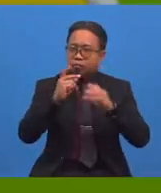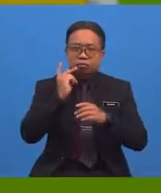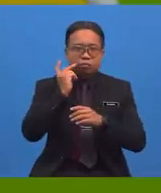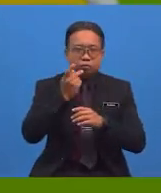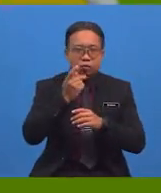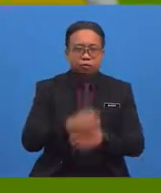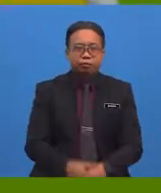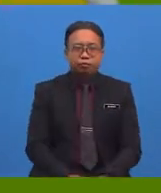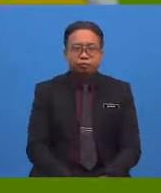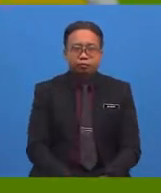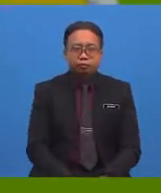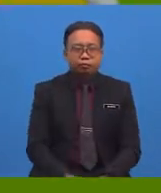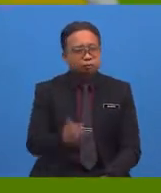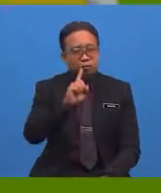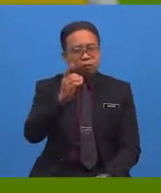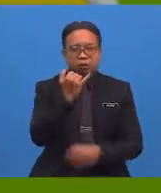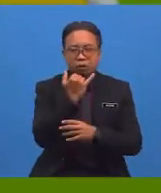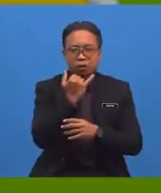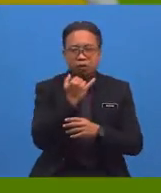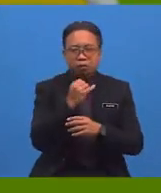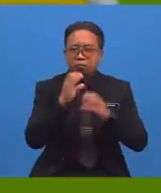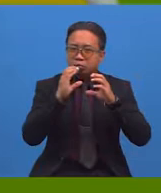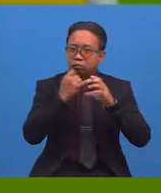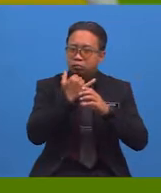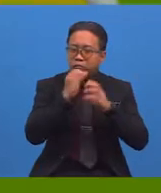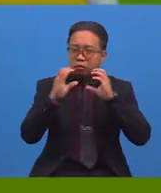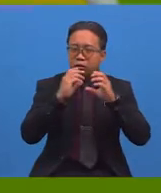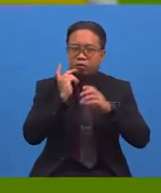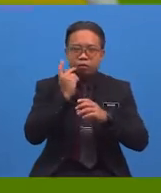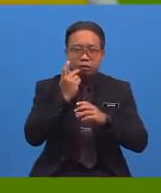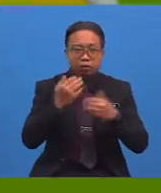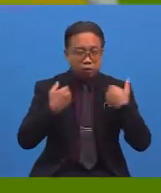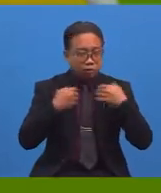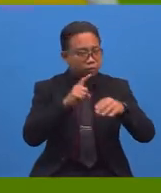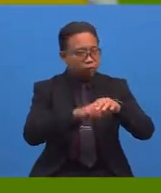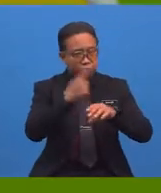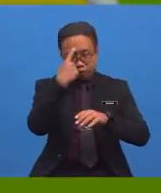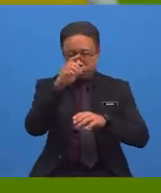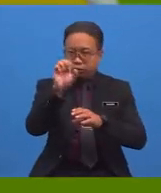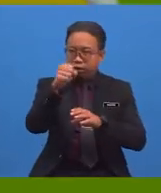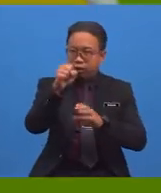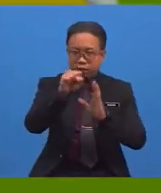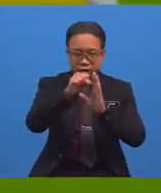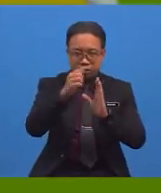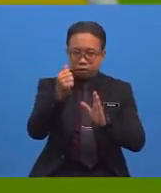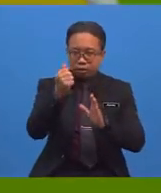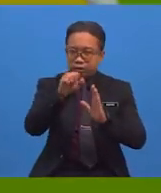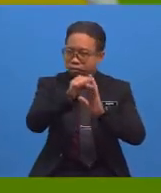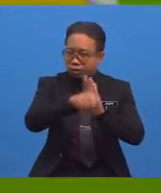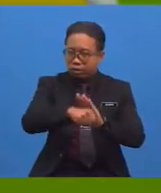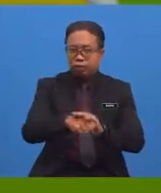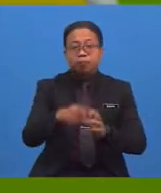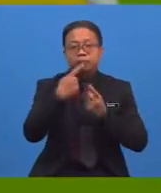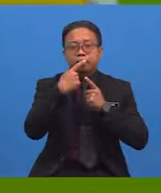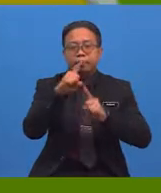meaning the wrong answer. There will be a timer for 10 seconds. So answer right